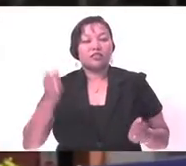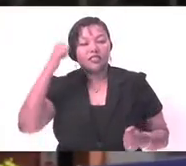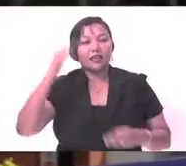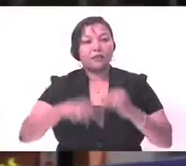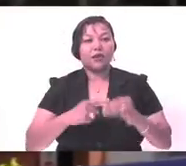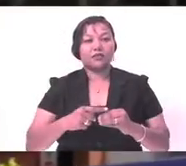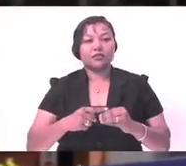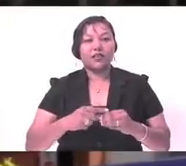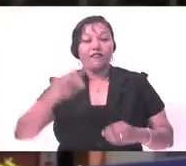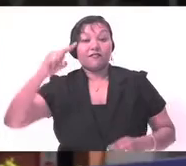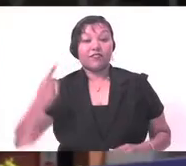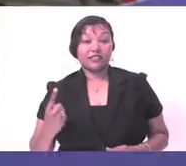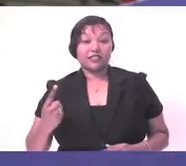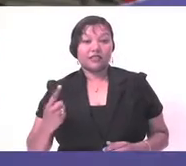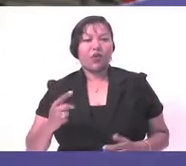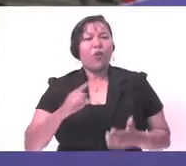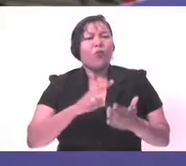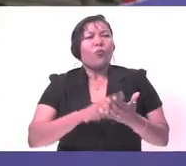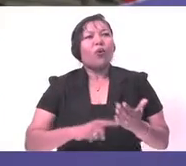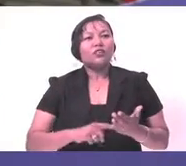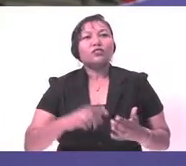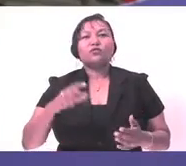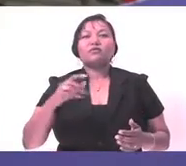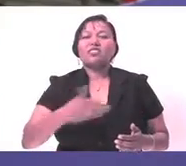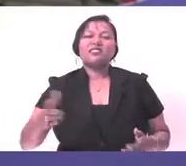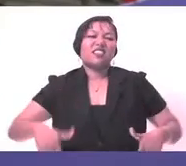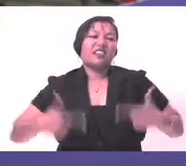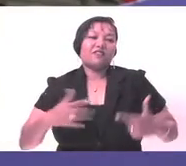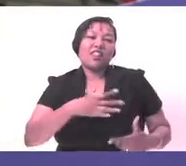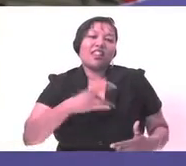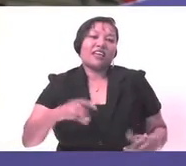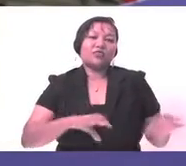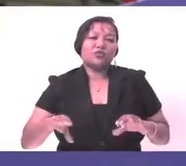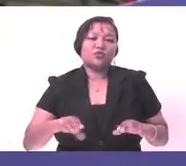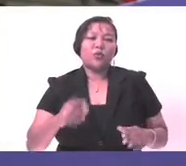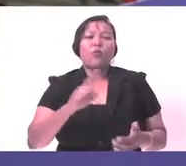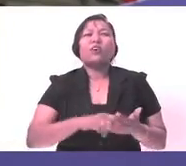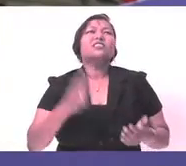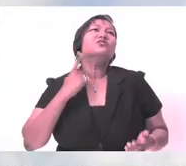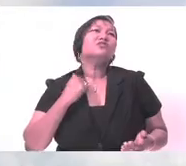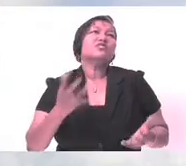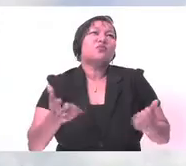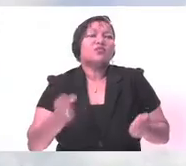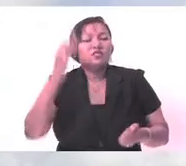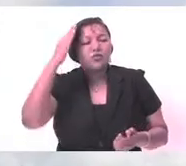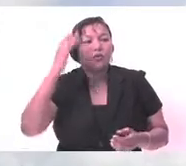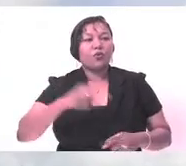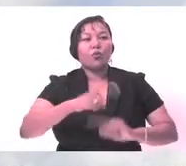may want to consider. Tip 1. What are the things in life that I am passionate about or interested in?